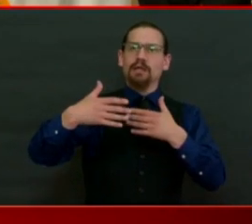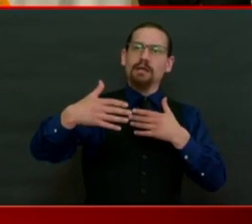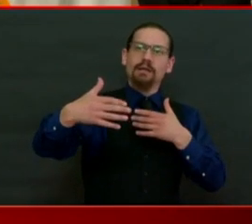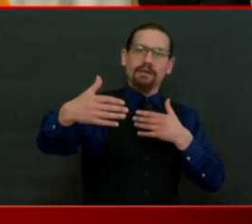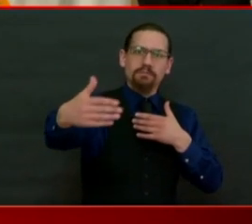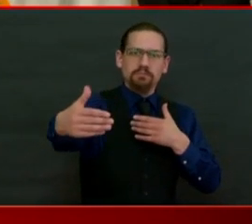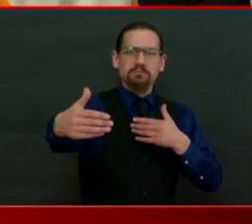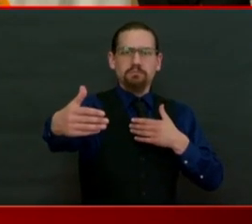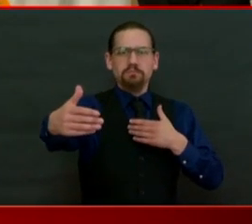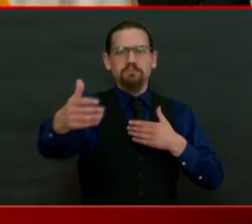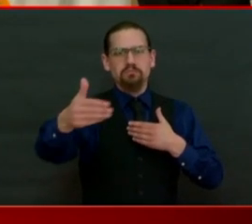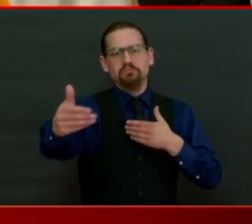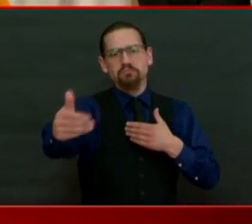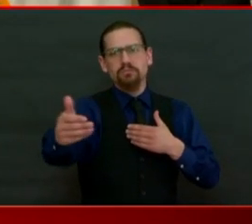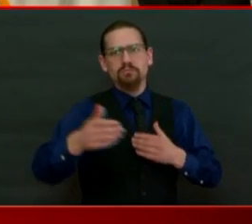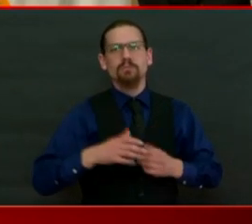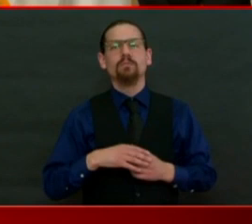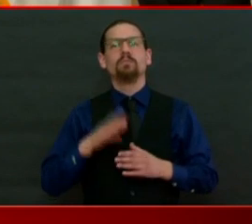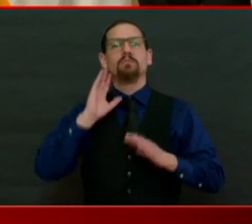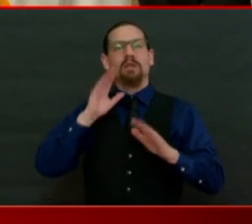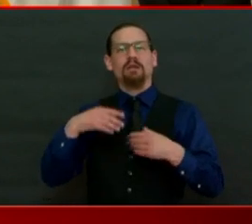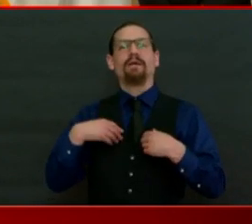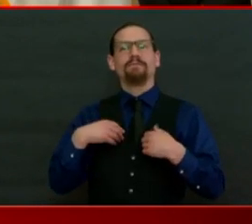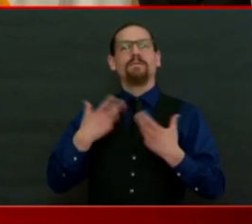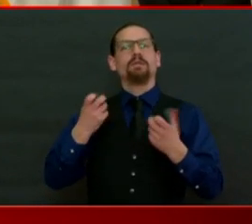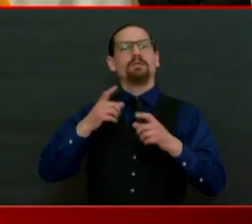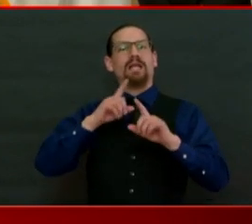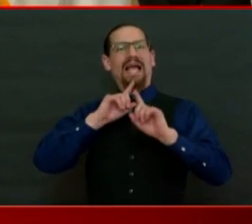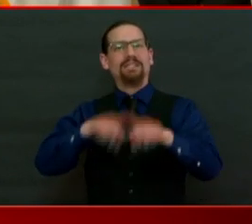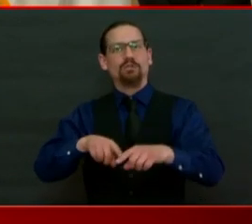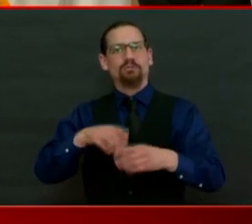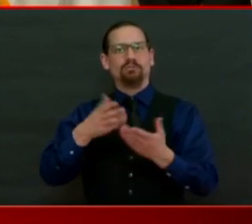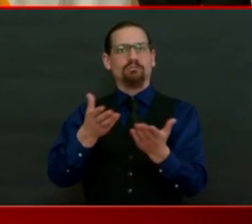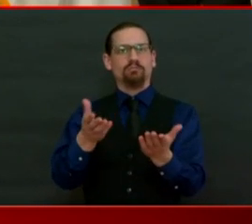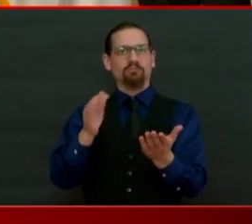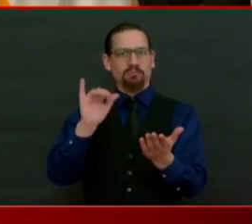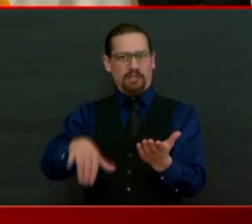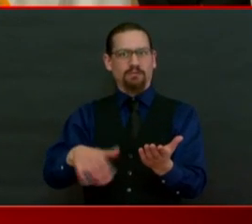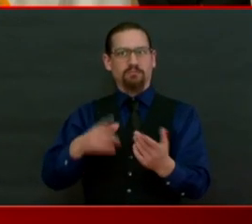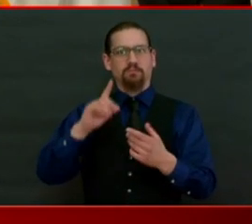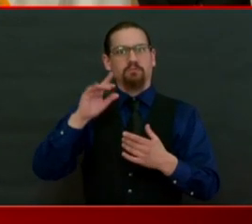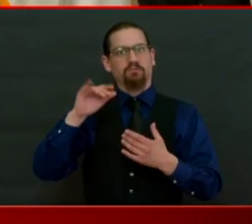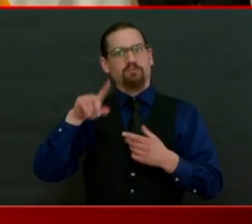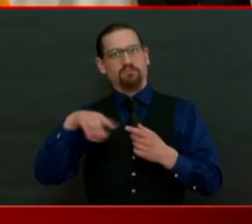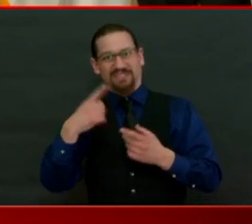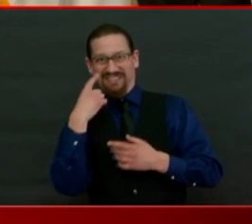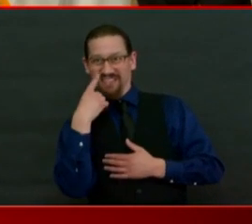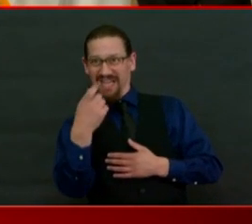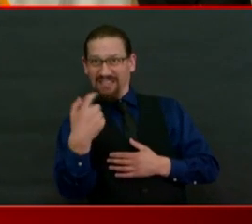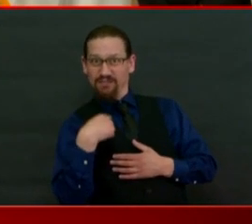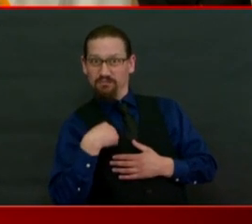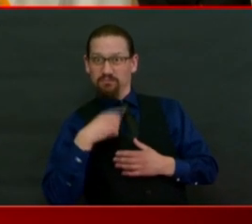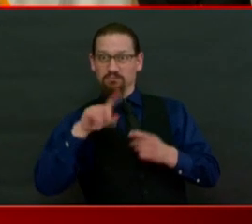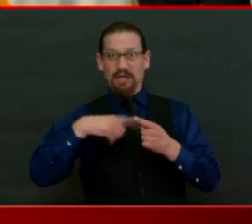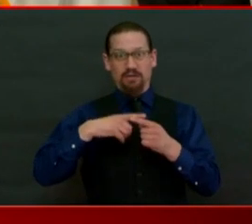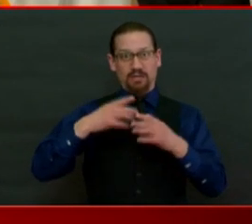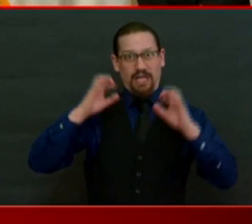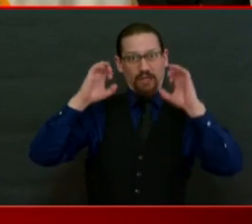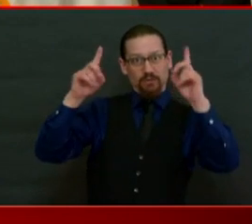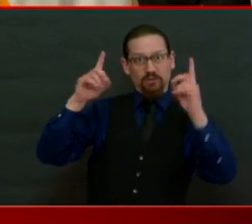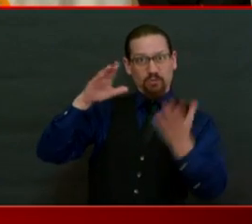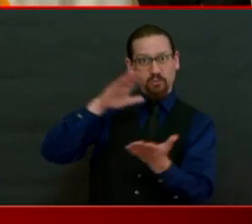excellent questions like you have, which is, okay, how do we do some restructuring